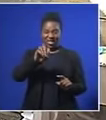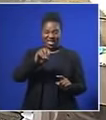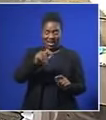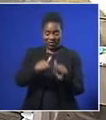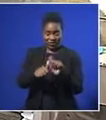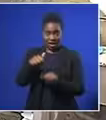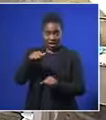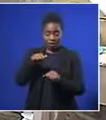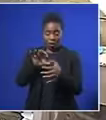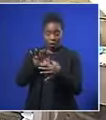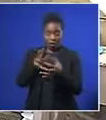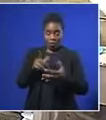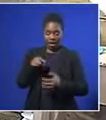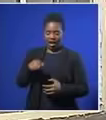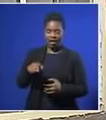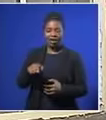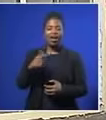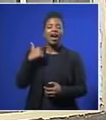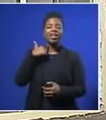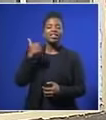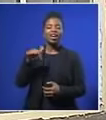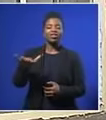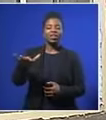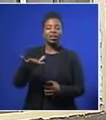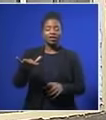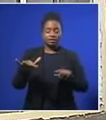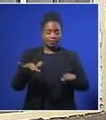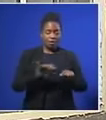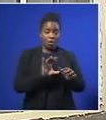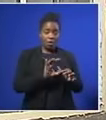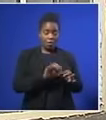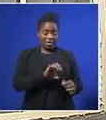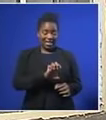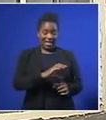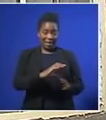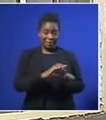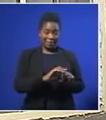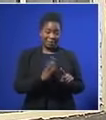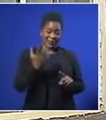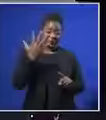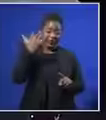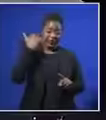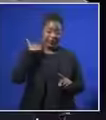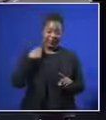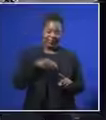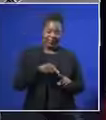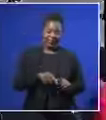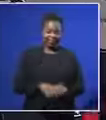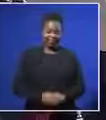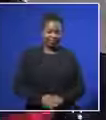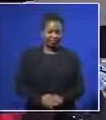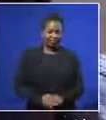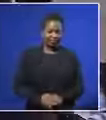called home in the City of Gold, far away from his family in the then Transcai. In